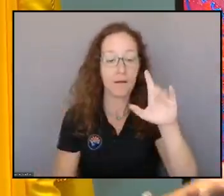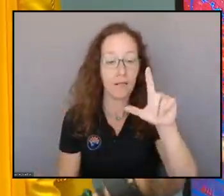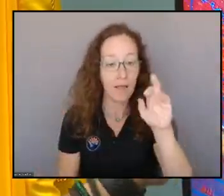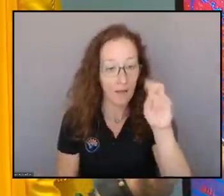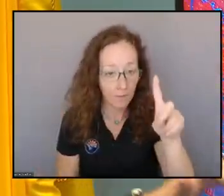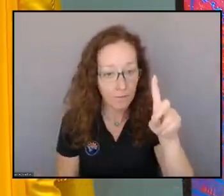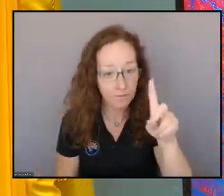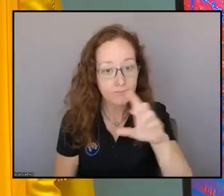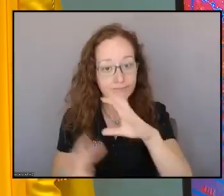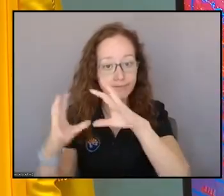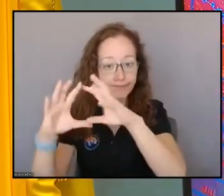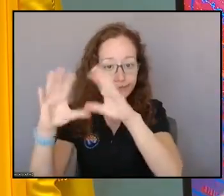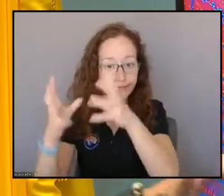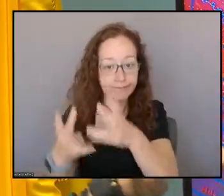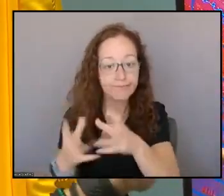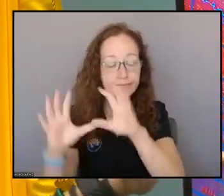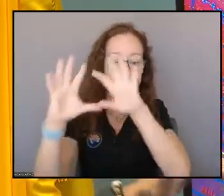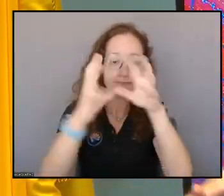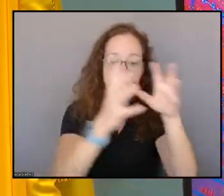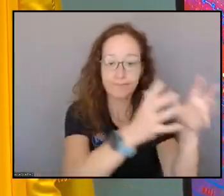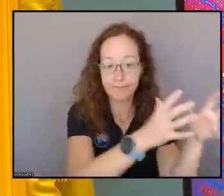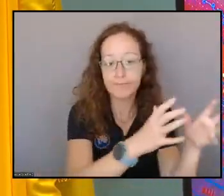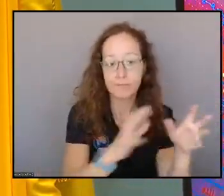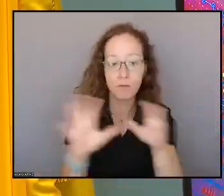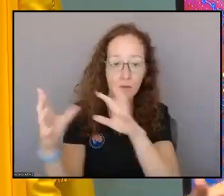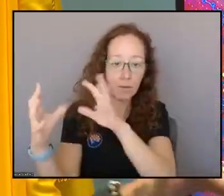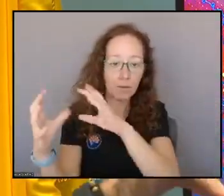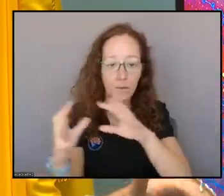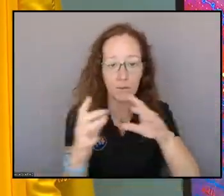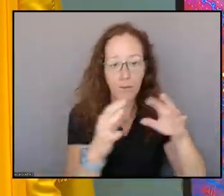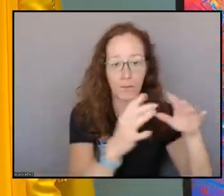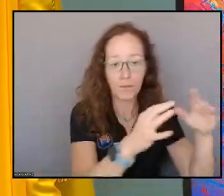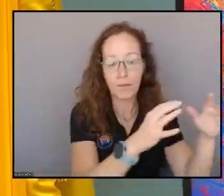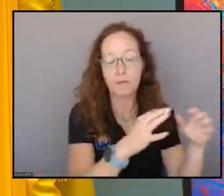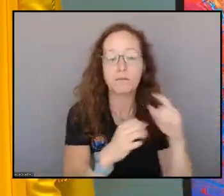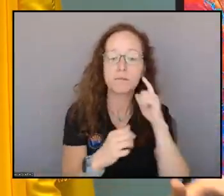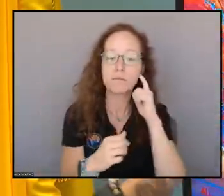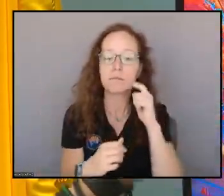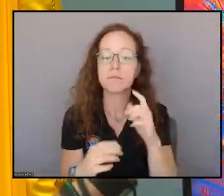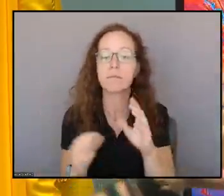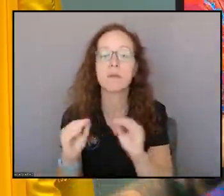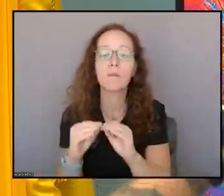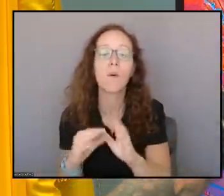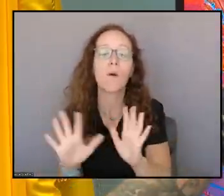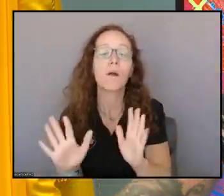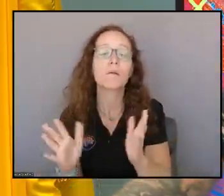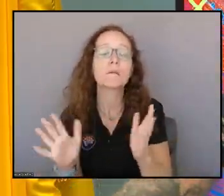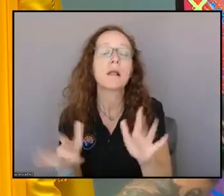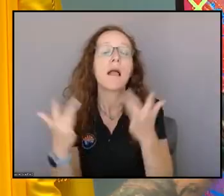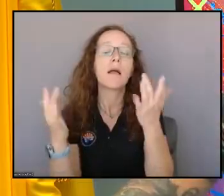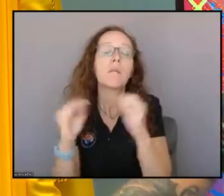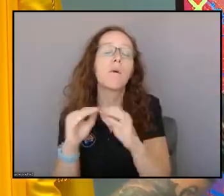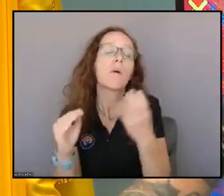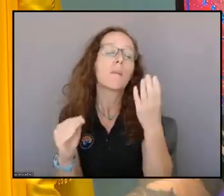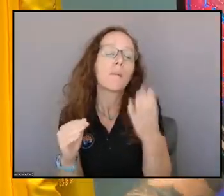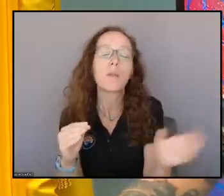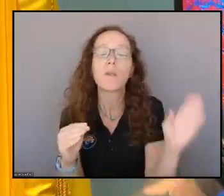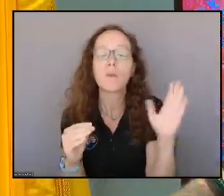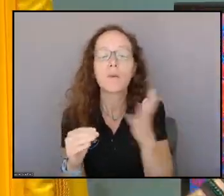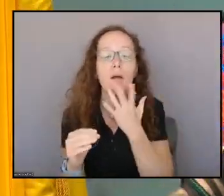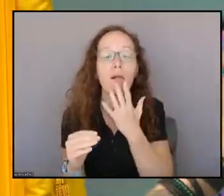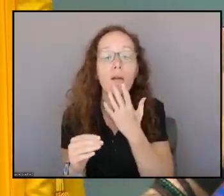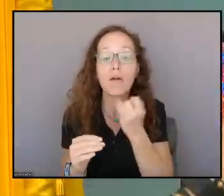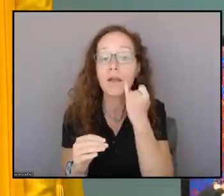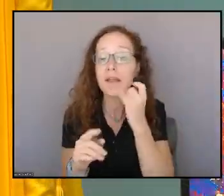some light, or excuse me, some cooler colors, kind of getting into the blues here. And if we could see a little bit further up,